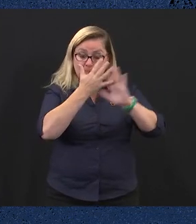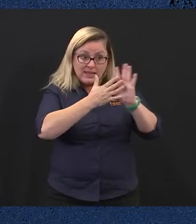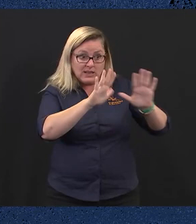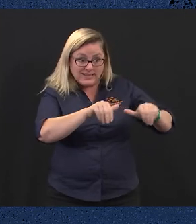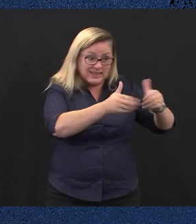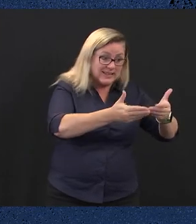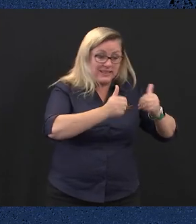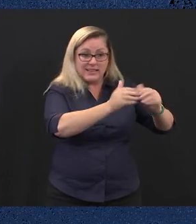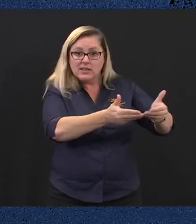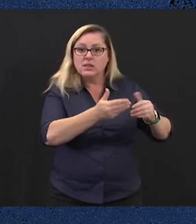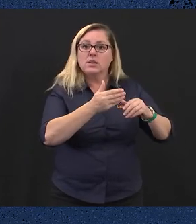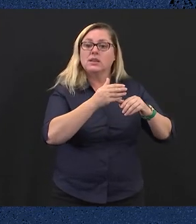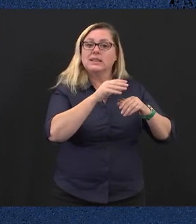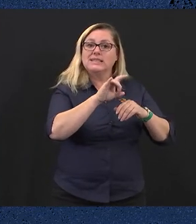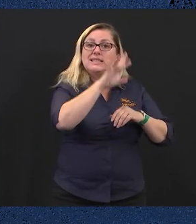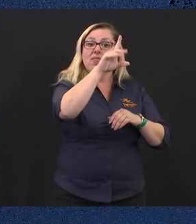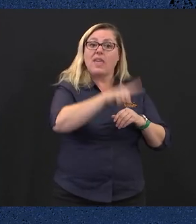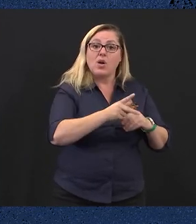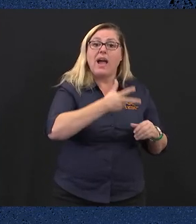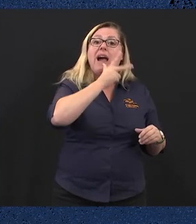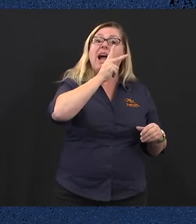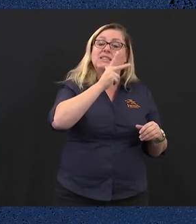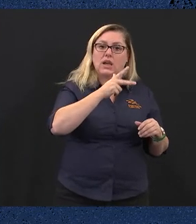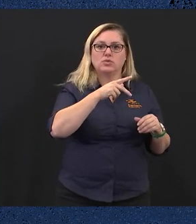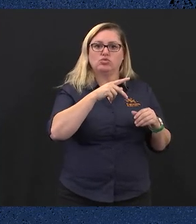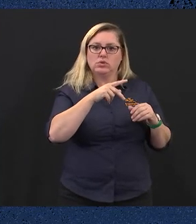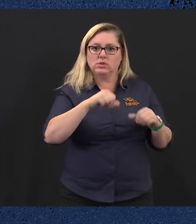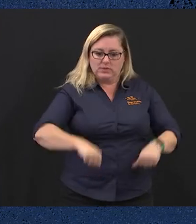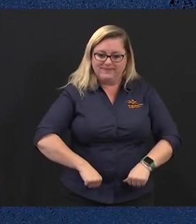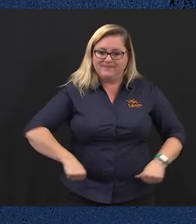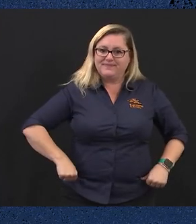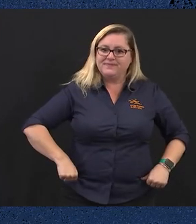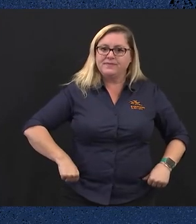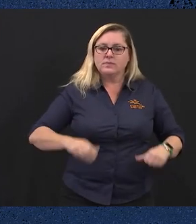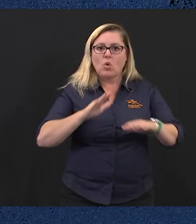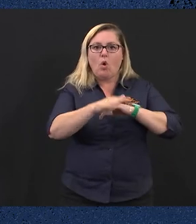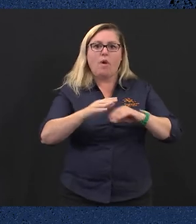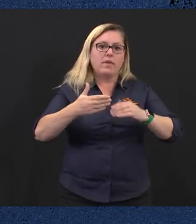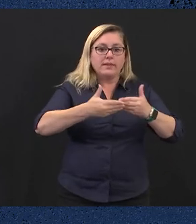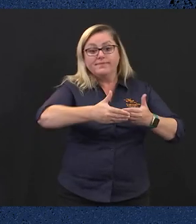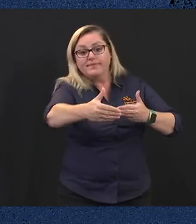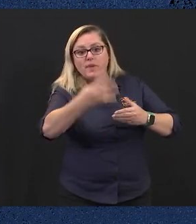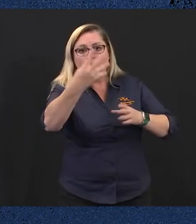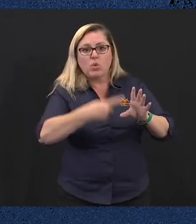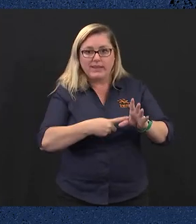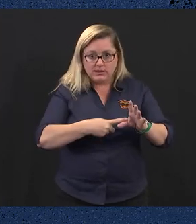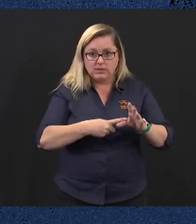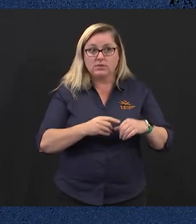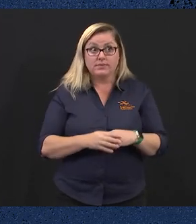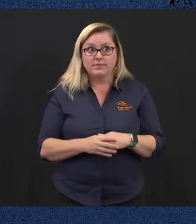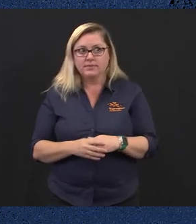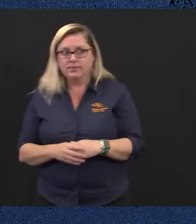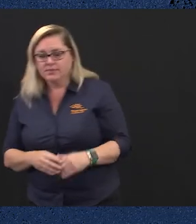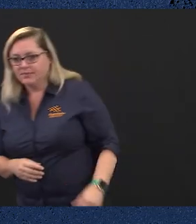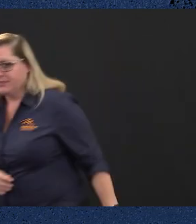estimated extra 10,800 laparoscopies over the next four years. With an aim to find